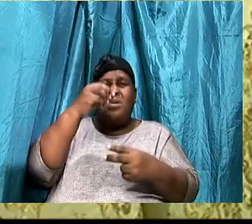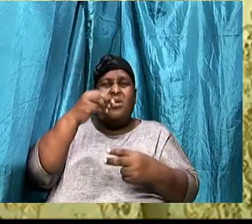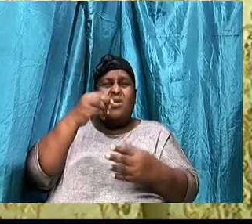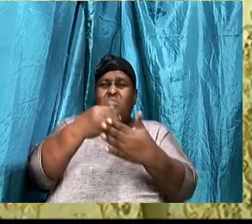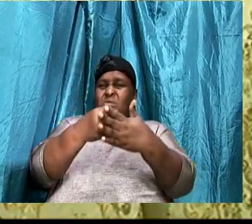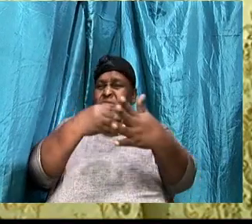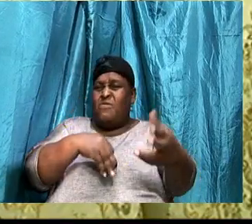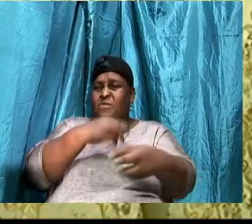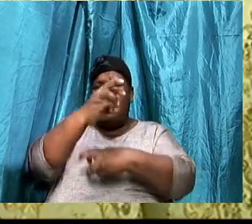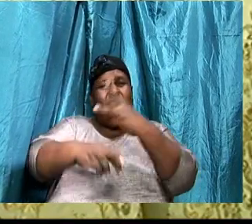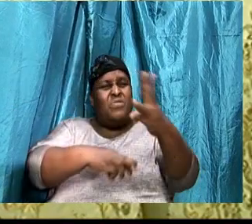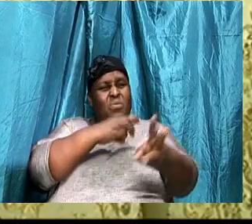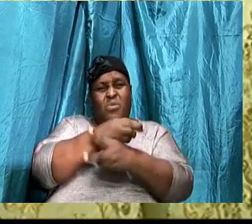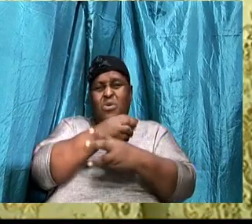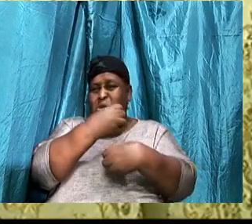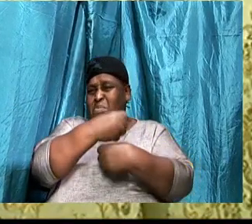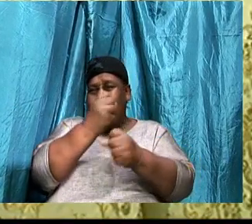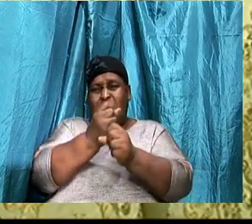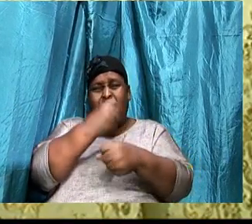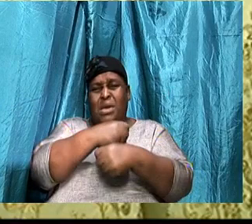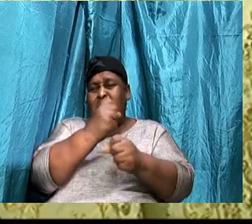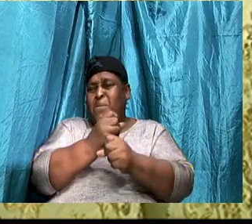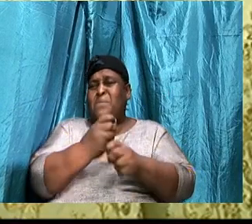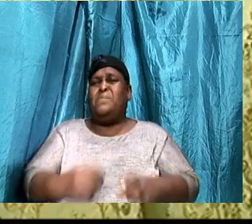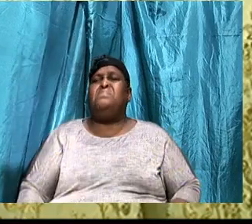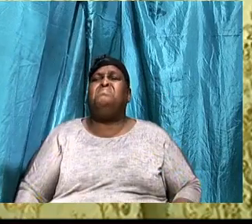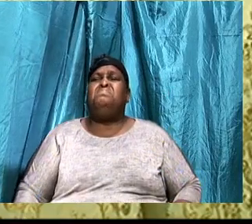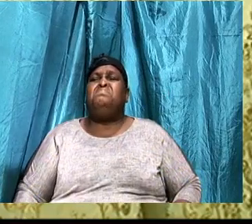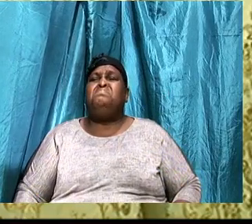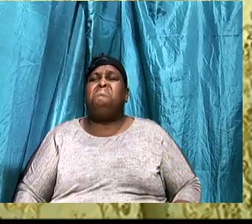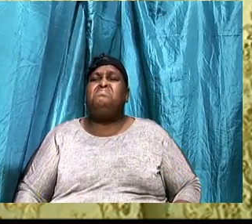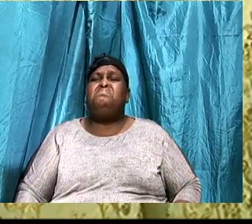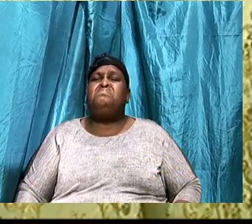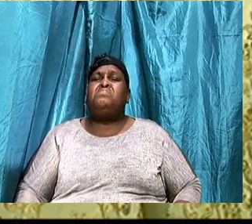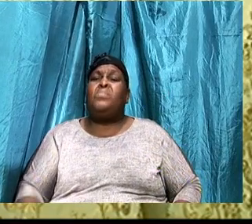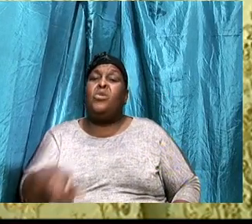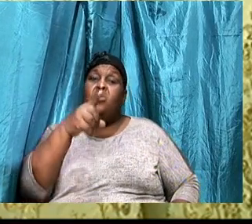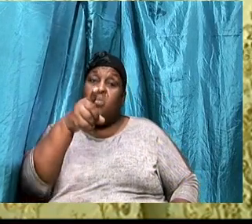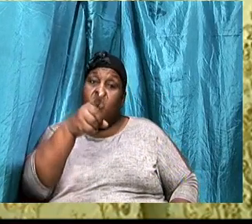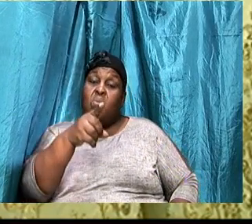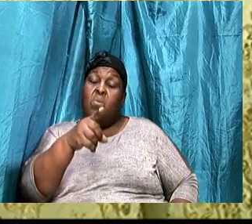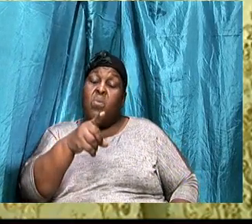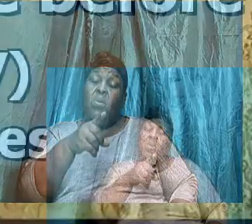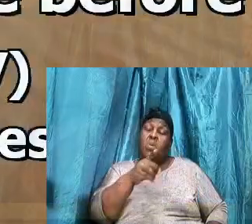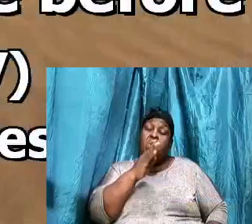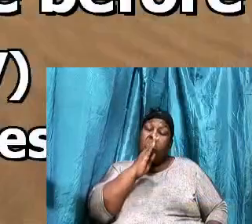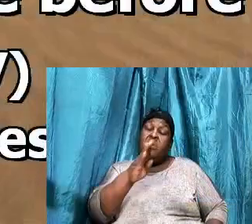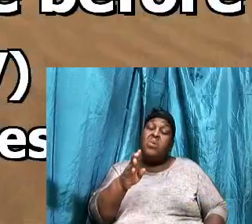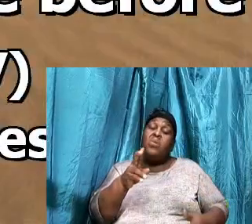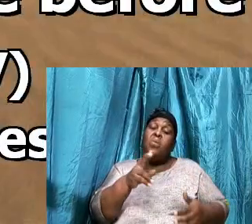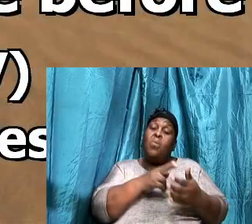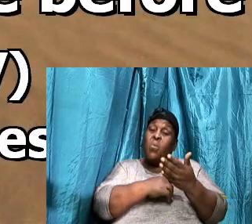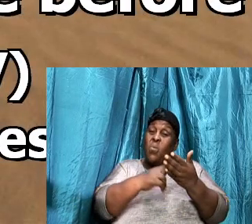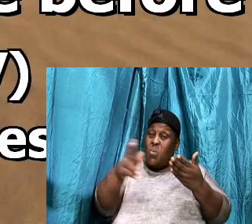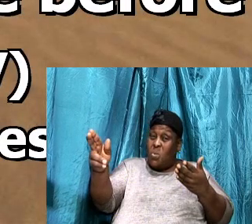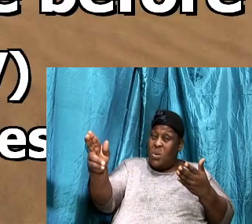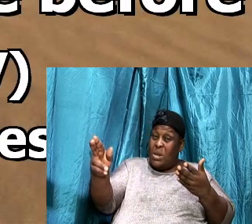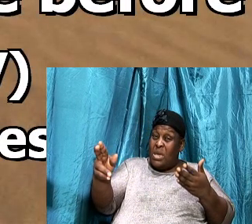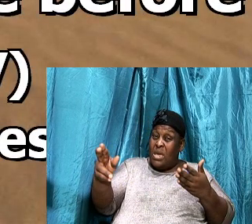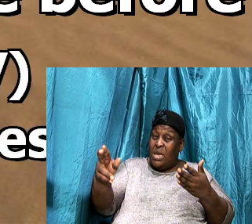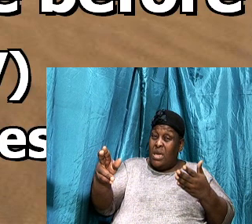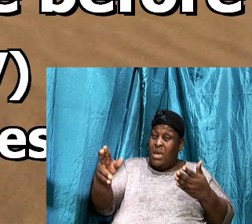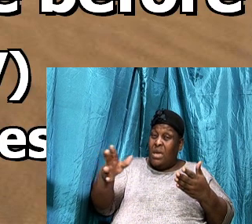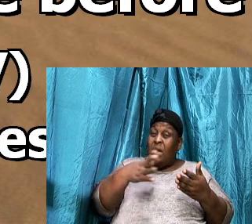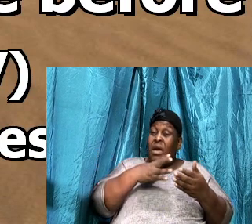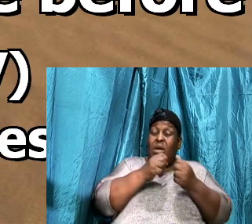Of the world, In verse 4 again, He said, That you should be holy, And without blame, Mighty God, Jesus,